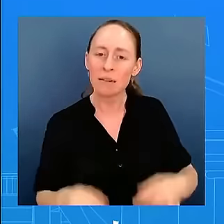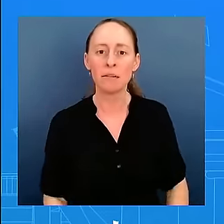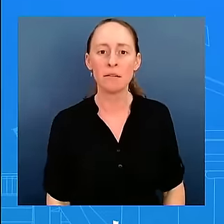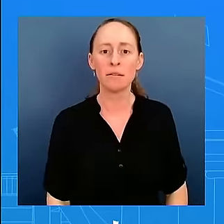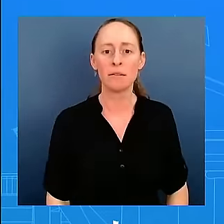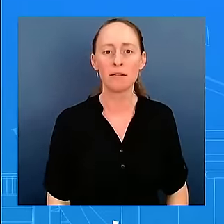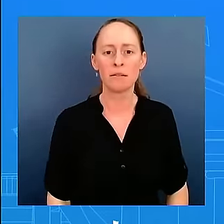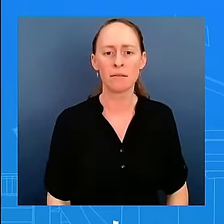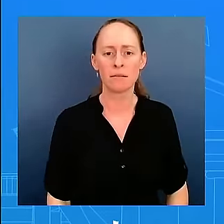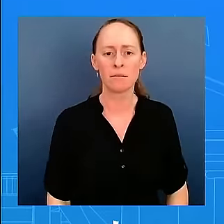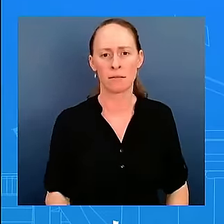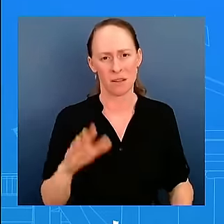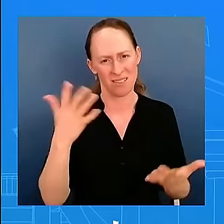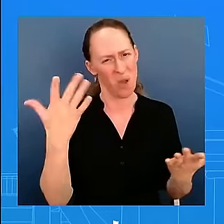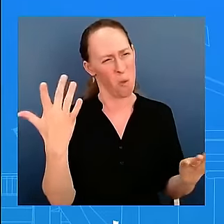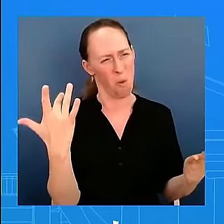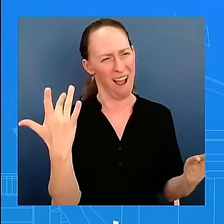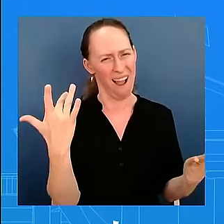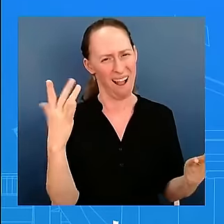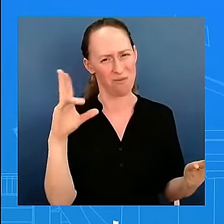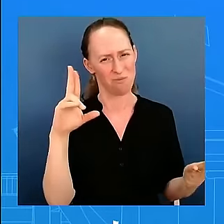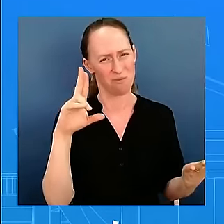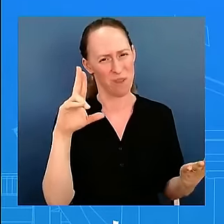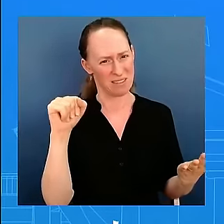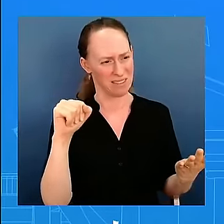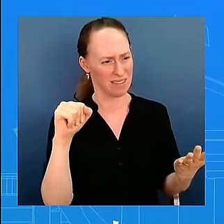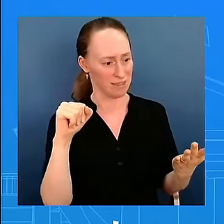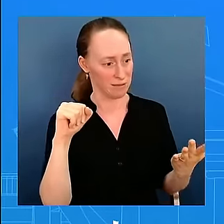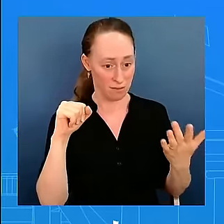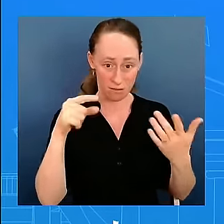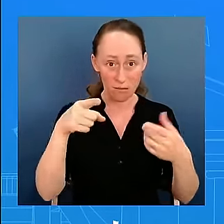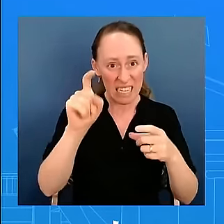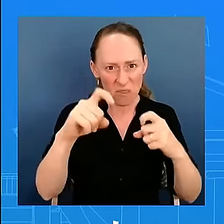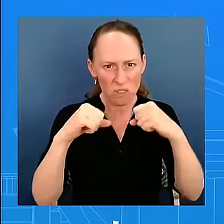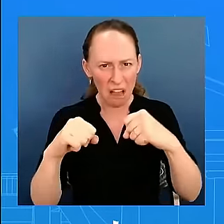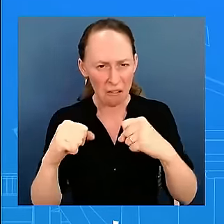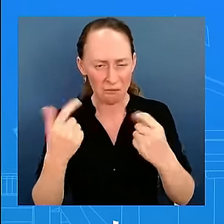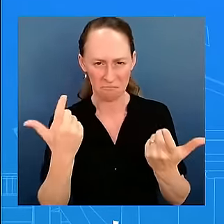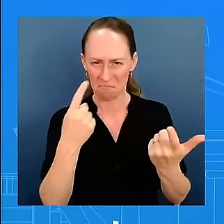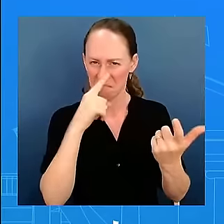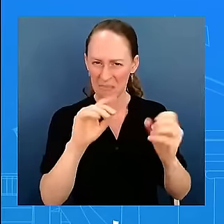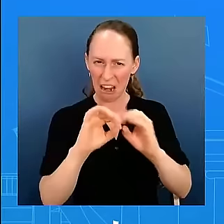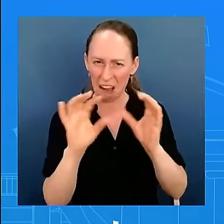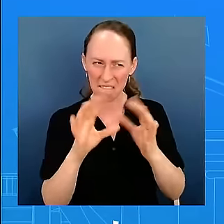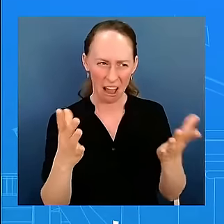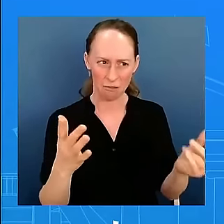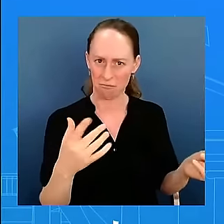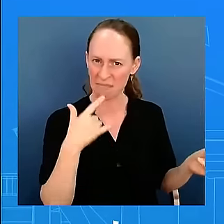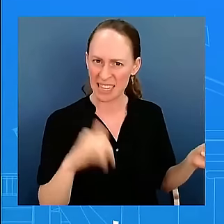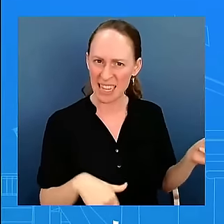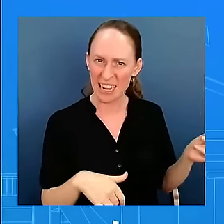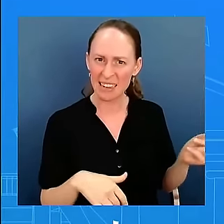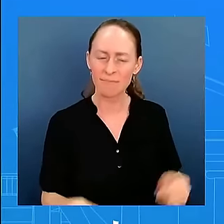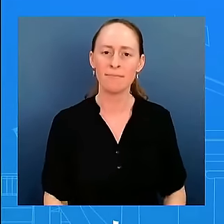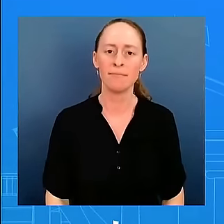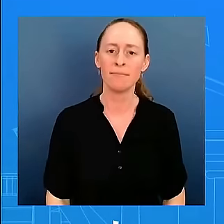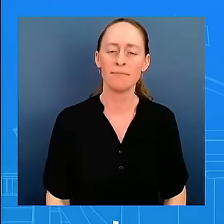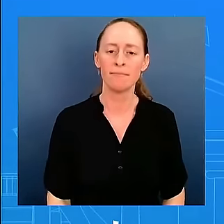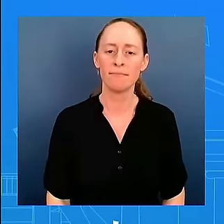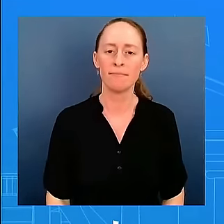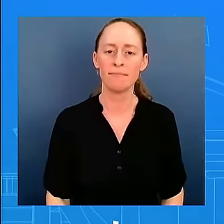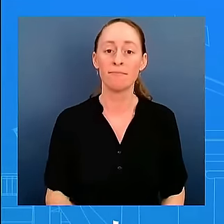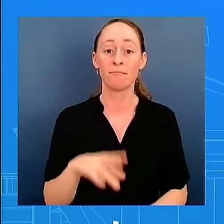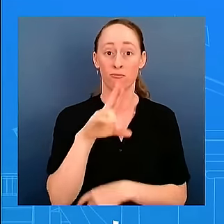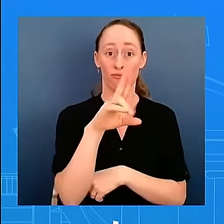It is clear that Israel and the United States share a concern about Iran's